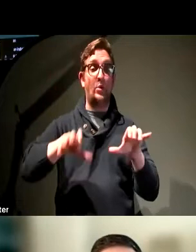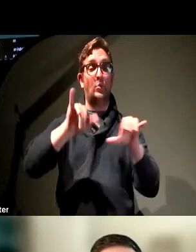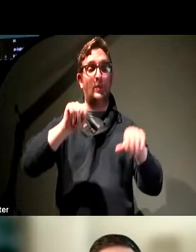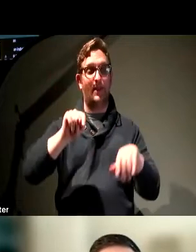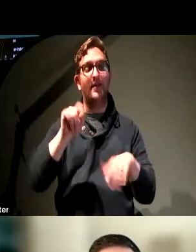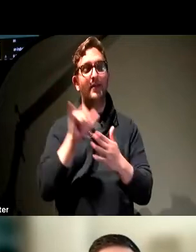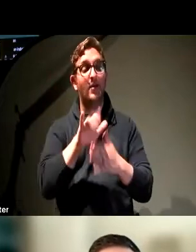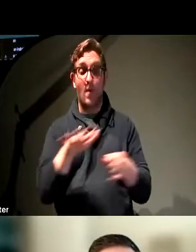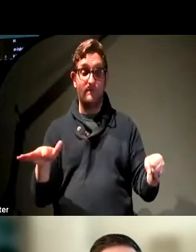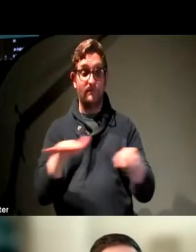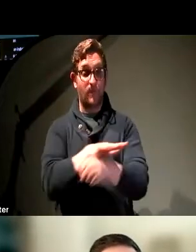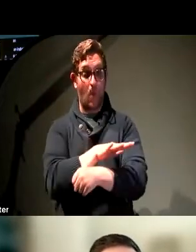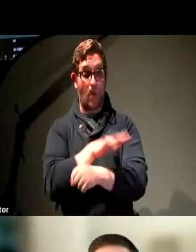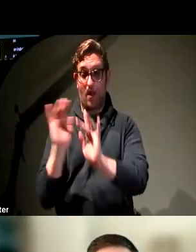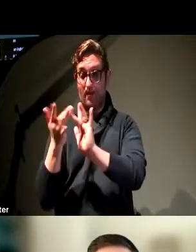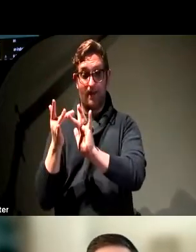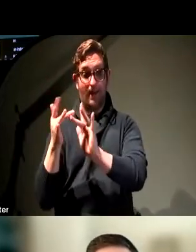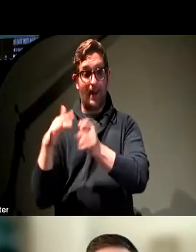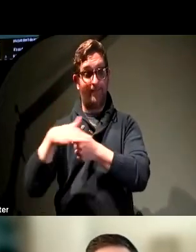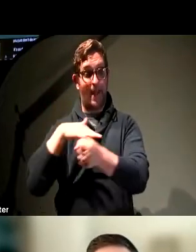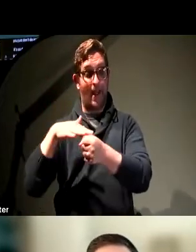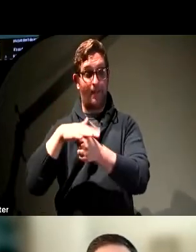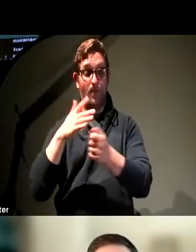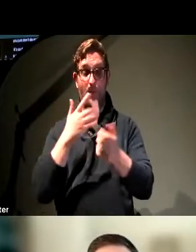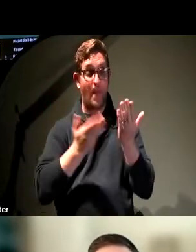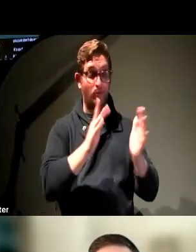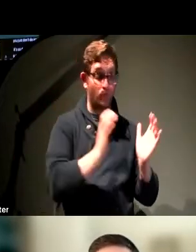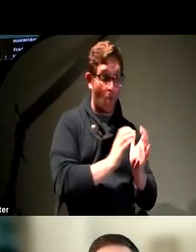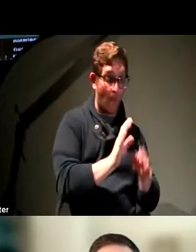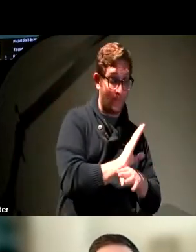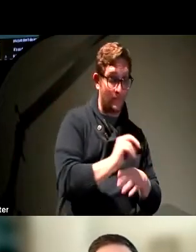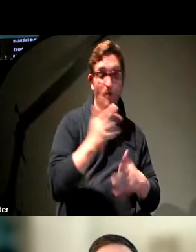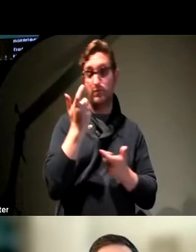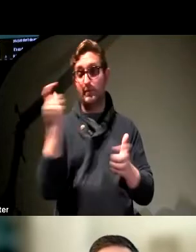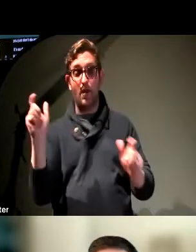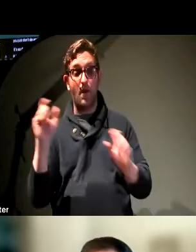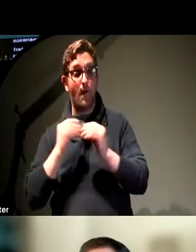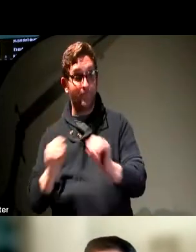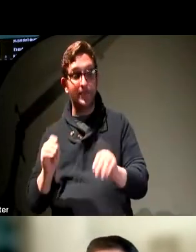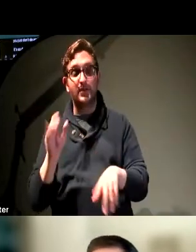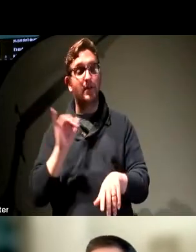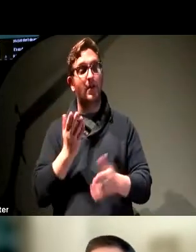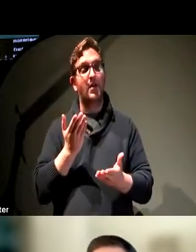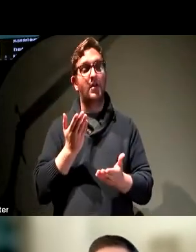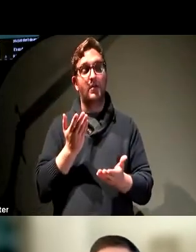virtual environment, whether you're in a large or small organization, you might have even a small organization might have